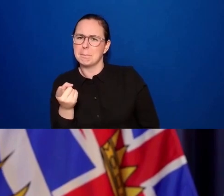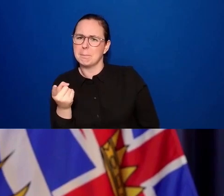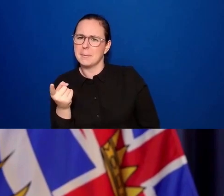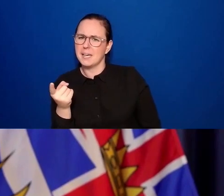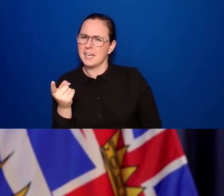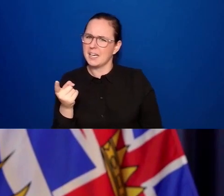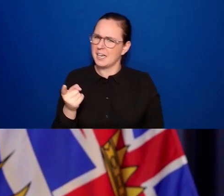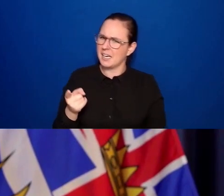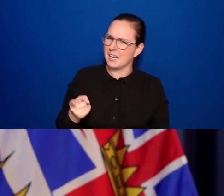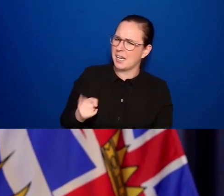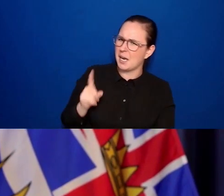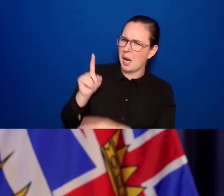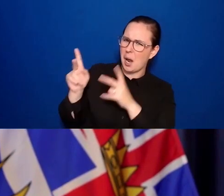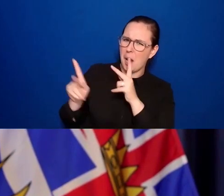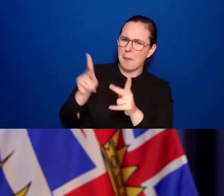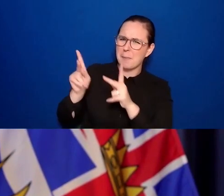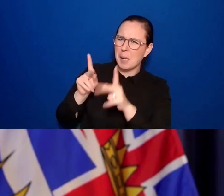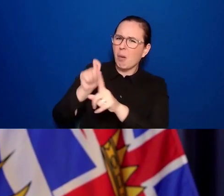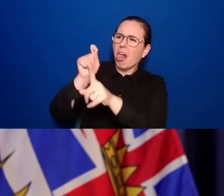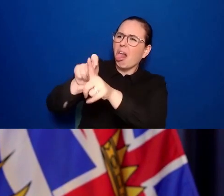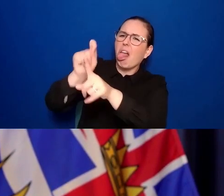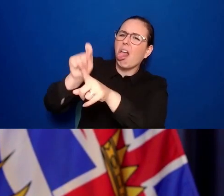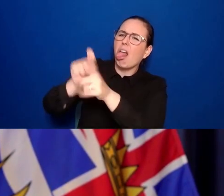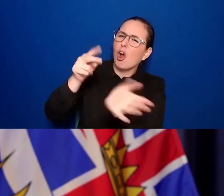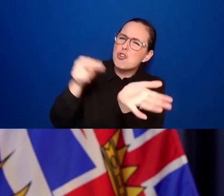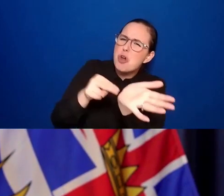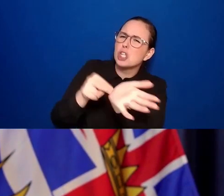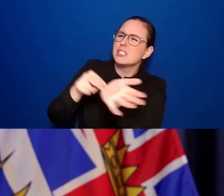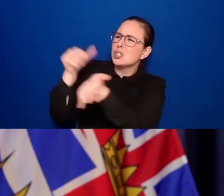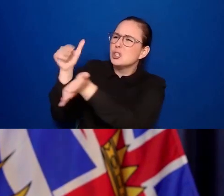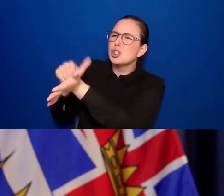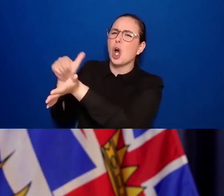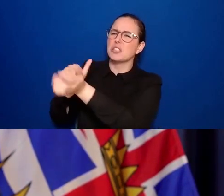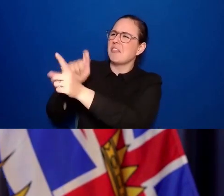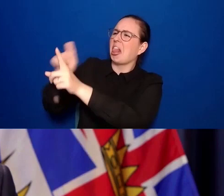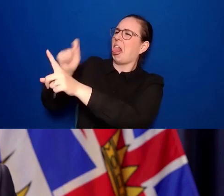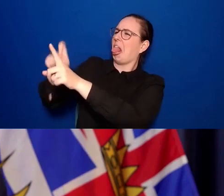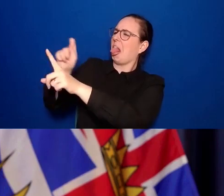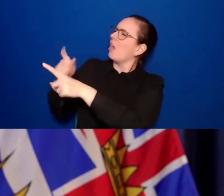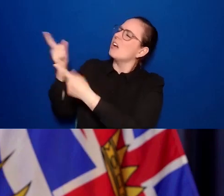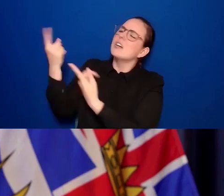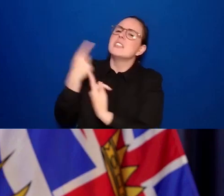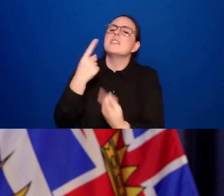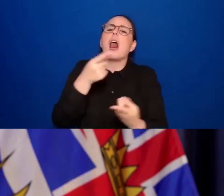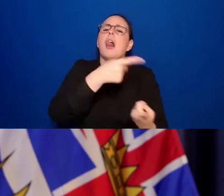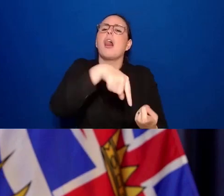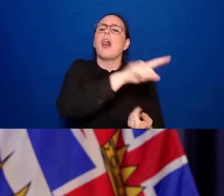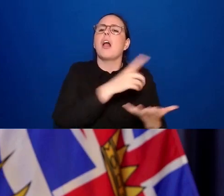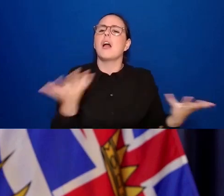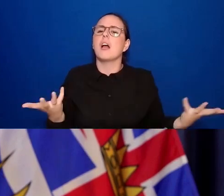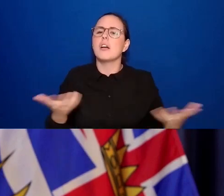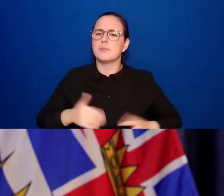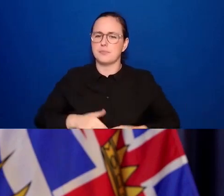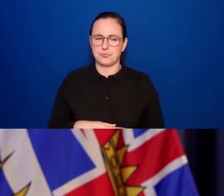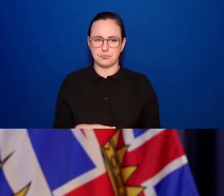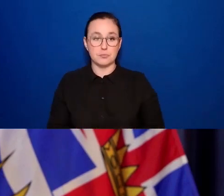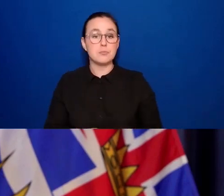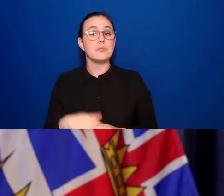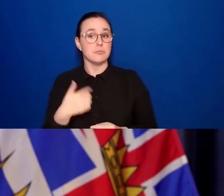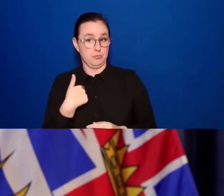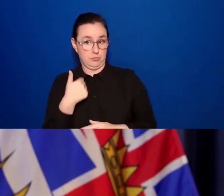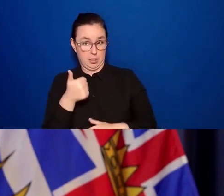out and harass healthcare workers for it? What do want to say to them? Well, is, Rob, you're absolutely right. There is